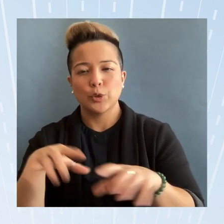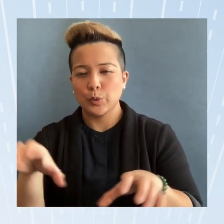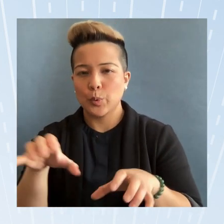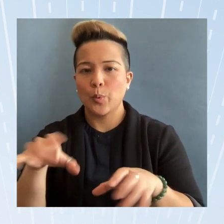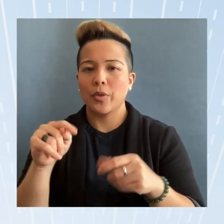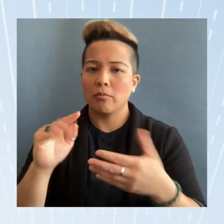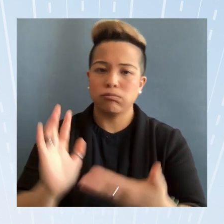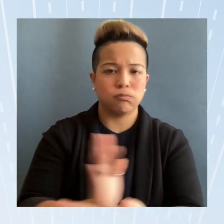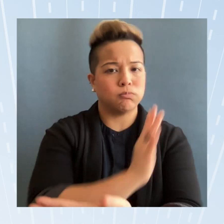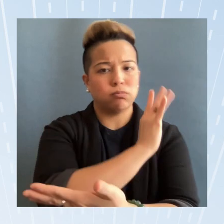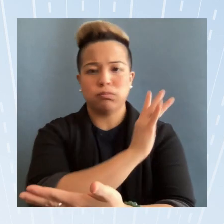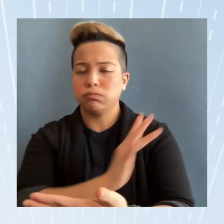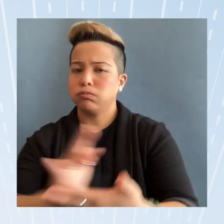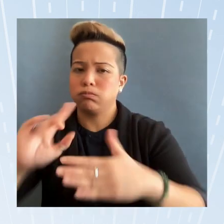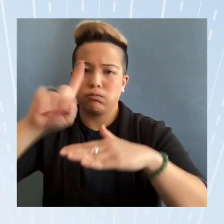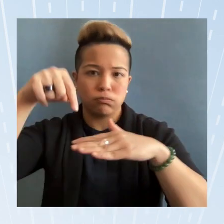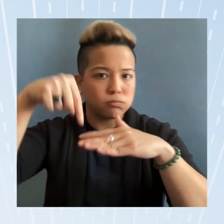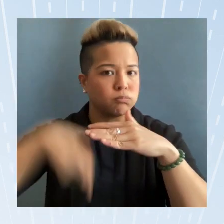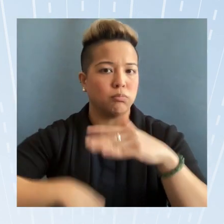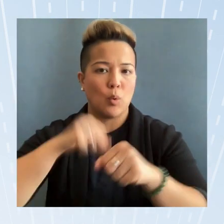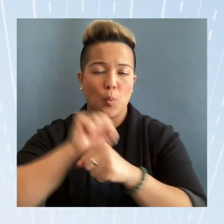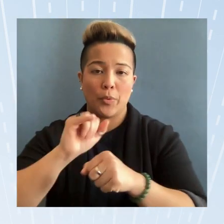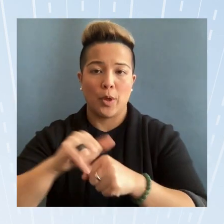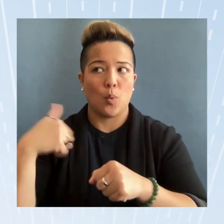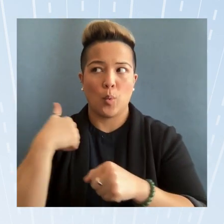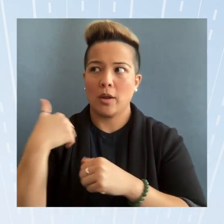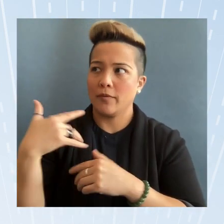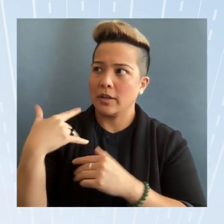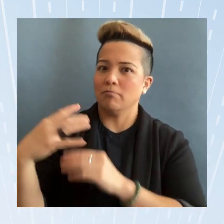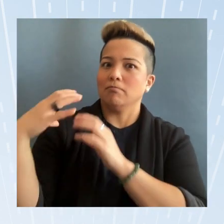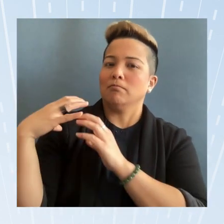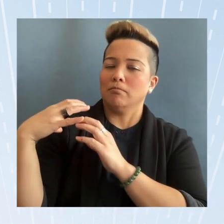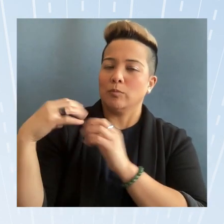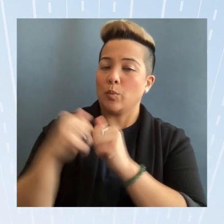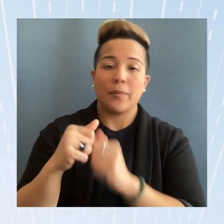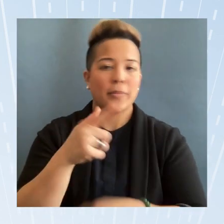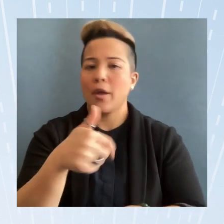of work that we are charged with the other commissions